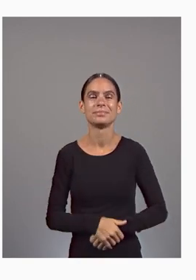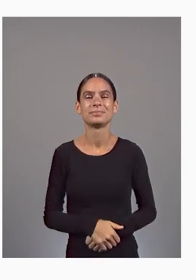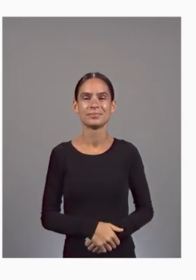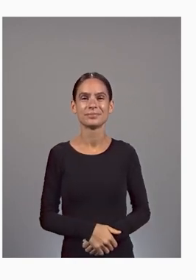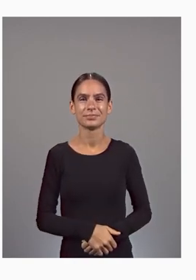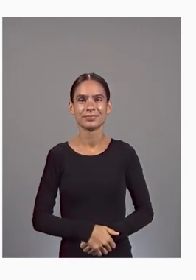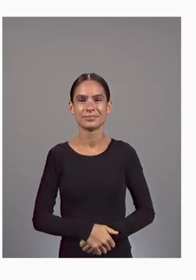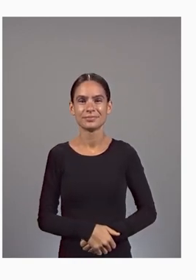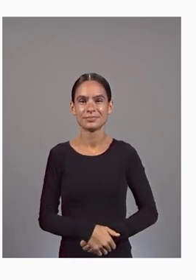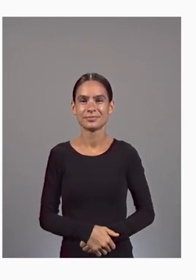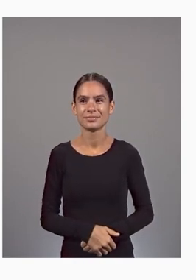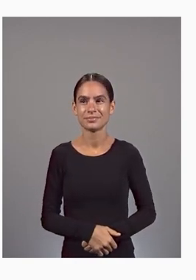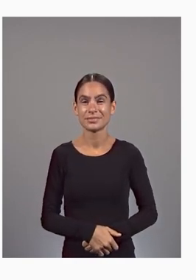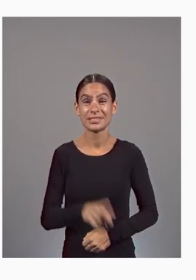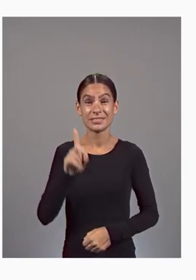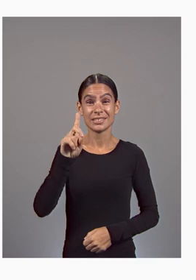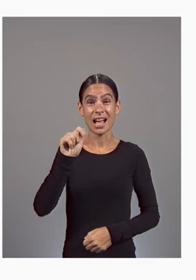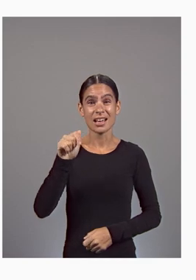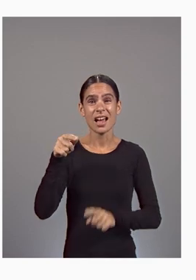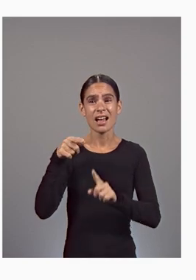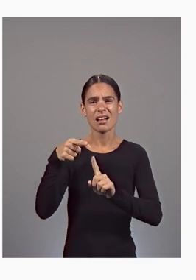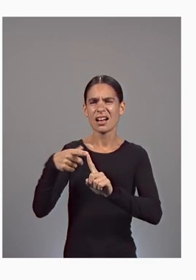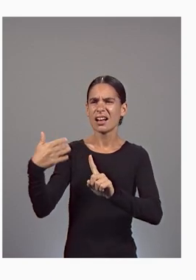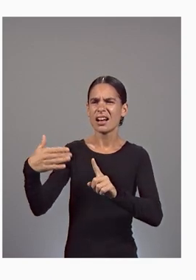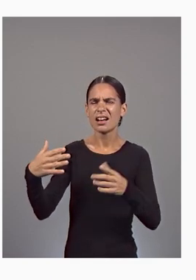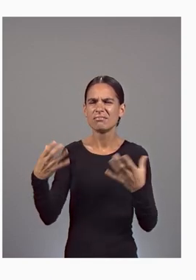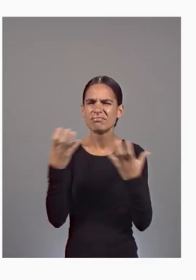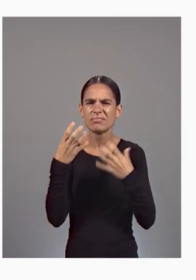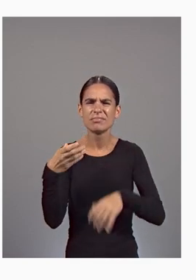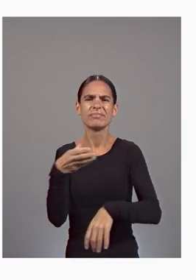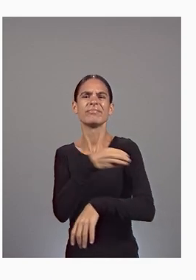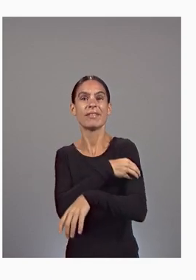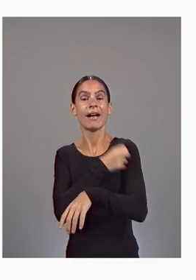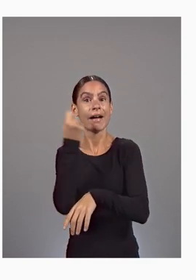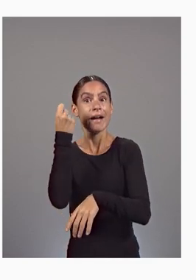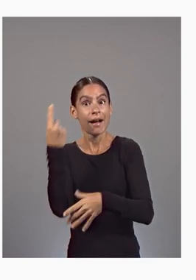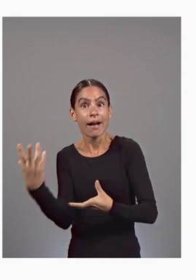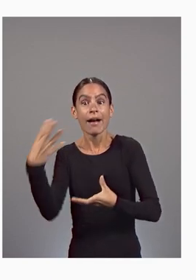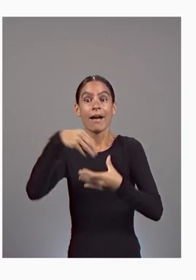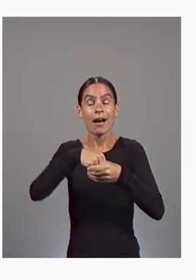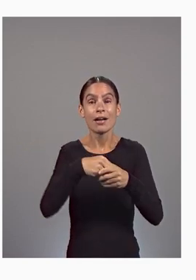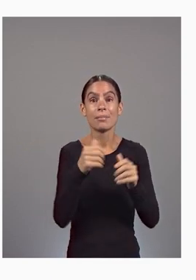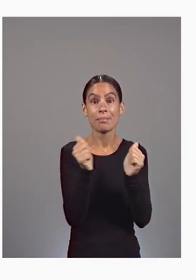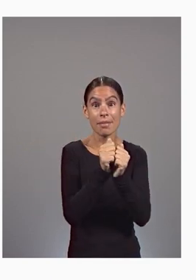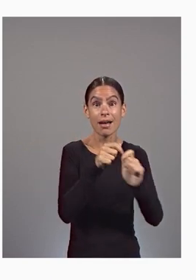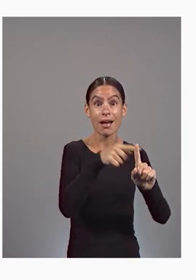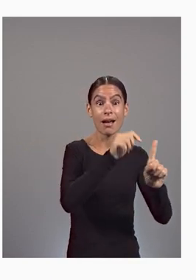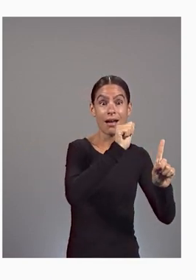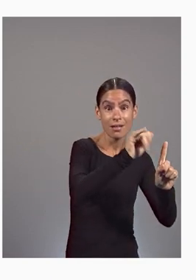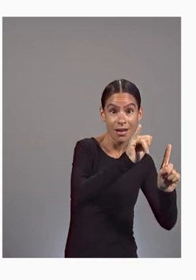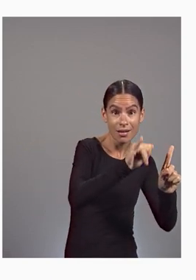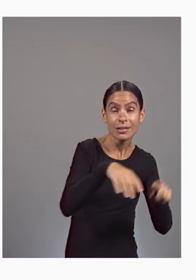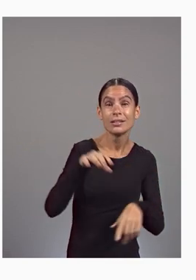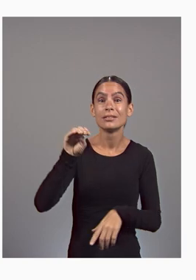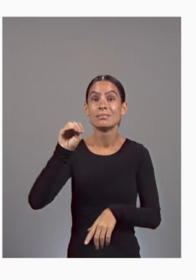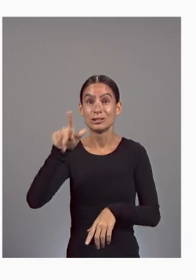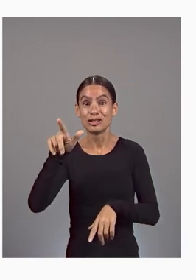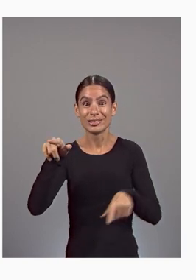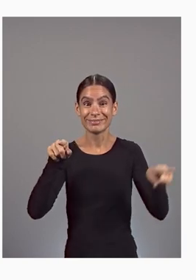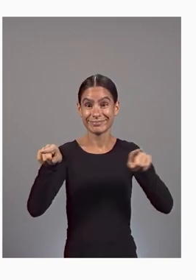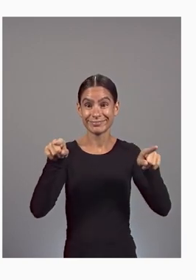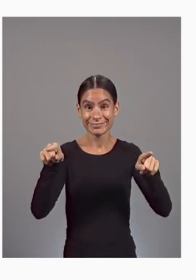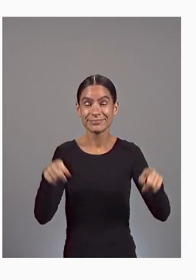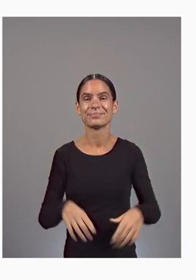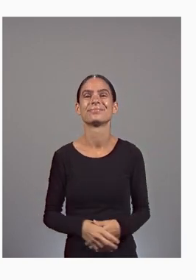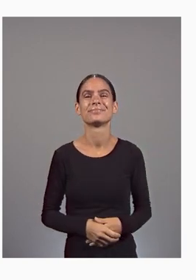Data becomes even more powerful when it's used in concert with AI and machine learning. Let me introduce Jun